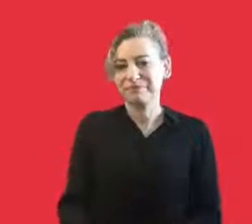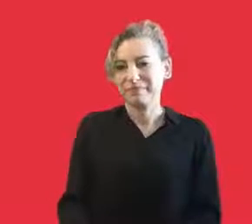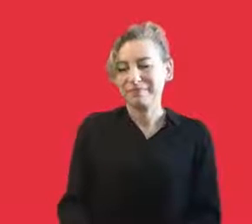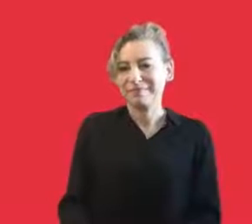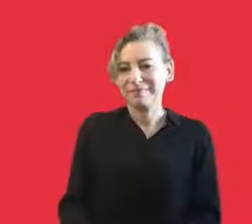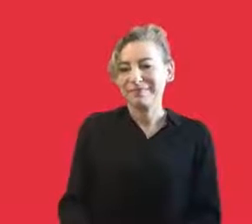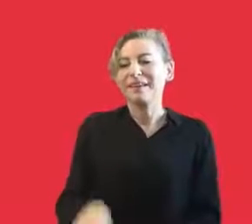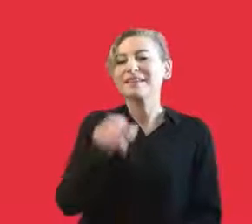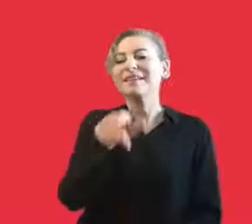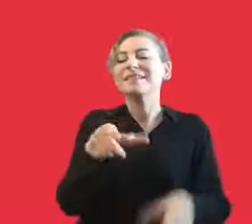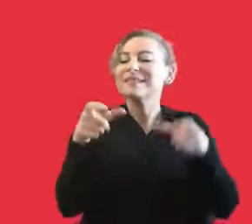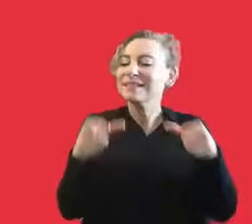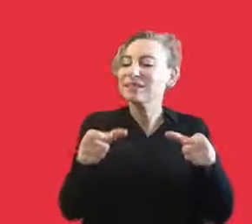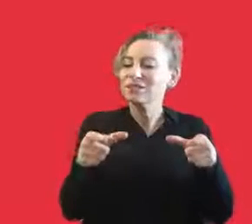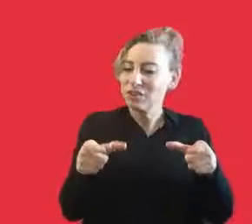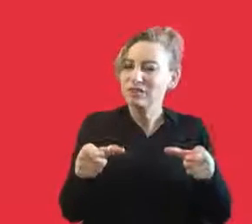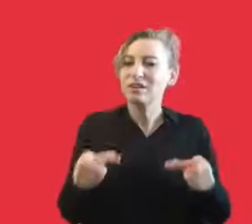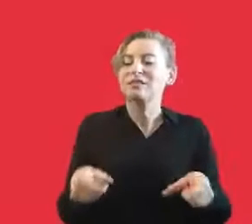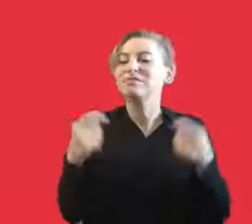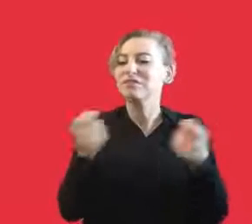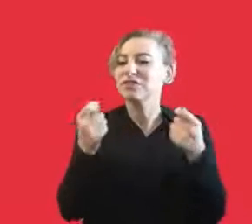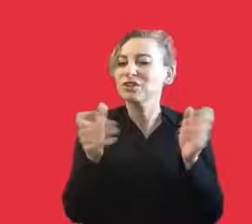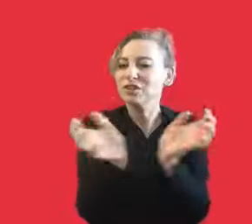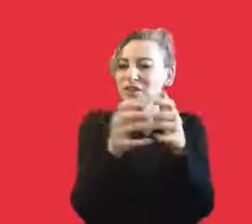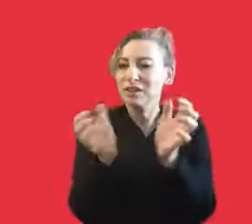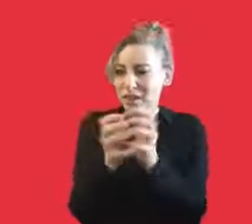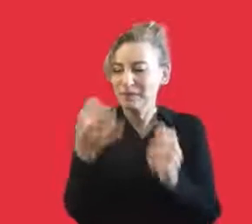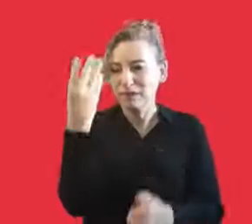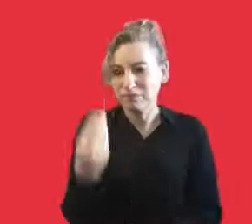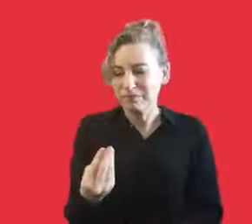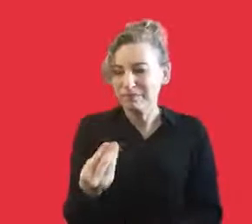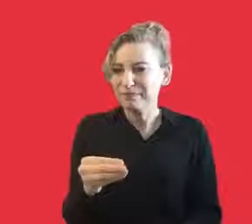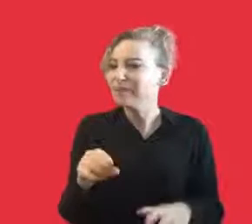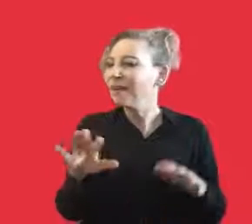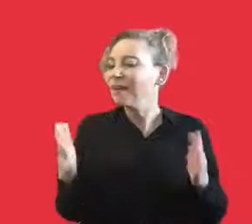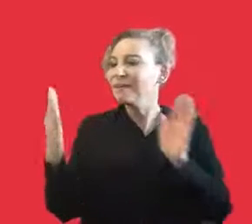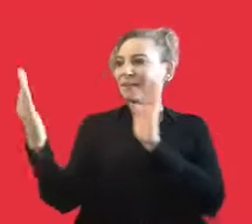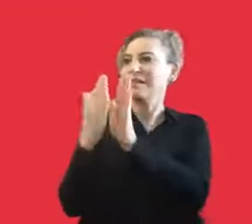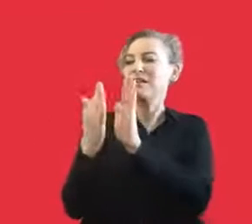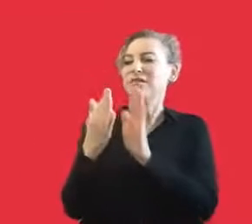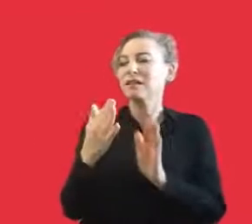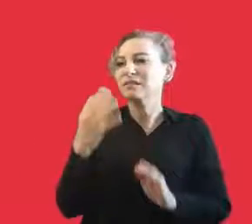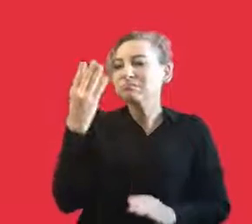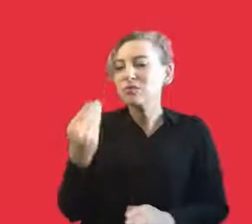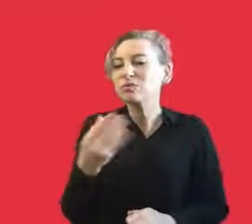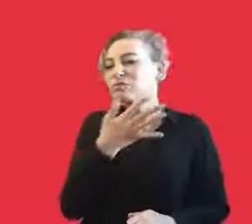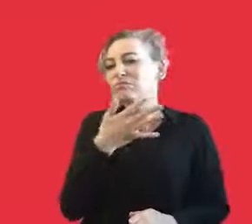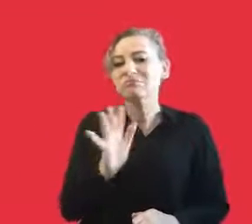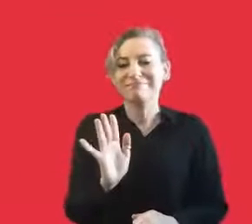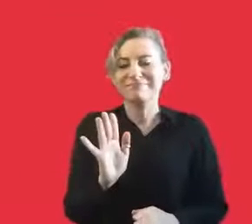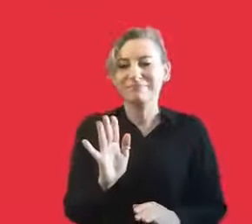because of the pandemic. You cannot be in the fields. And we're most of the time at home and we're taking care of it from distances.